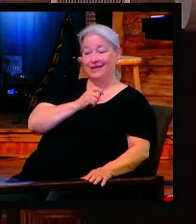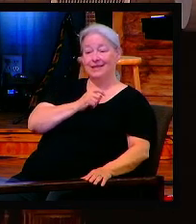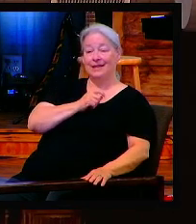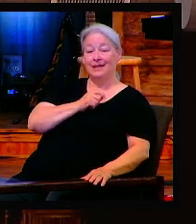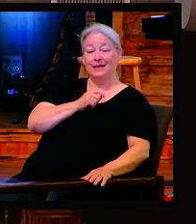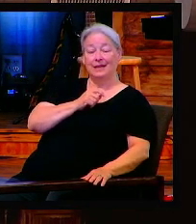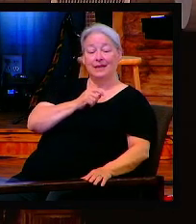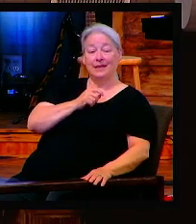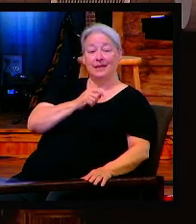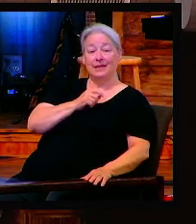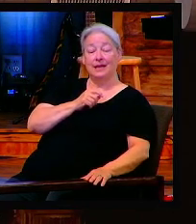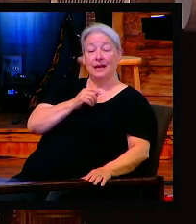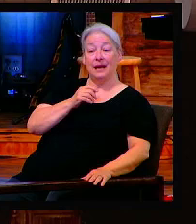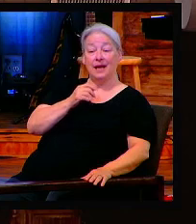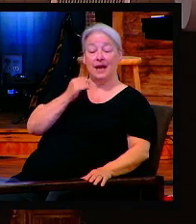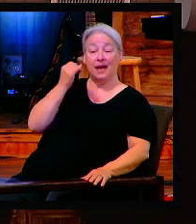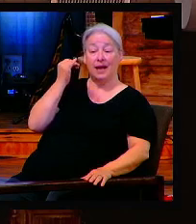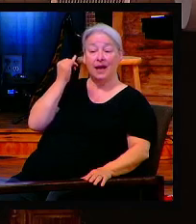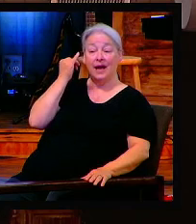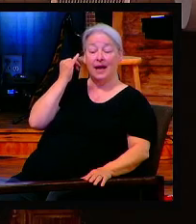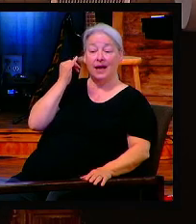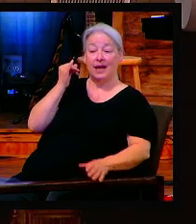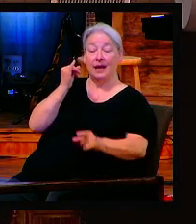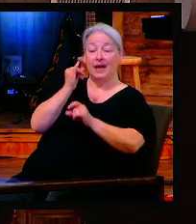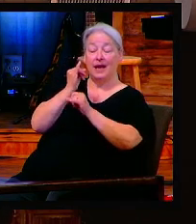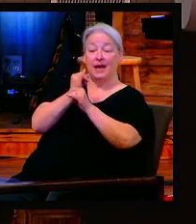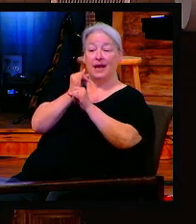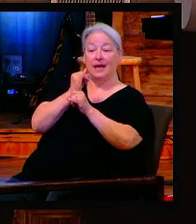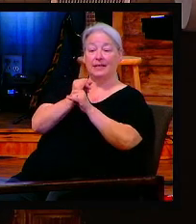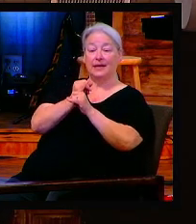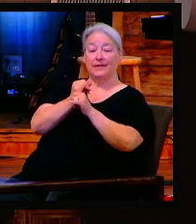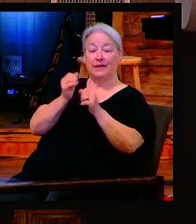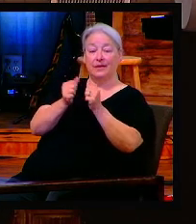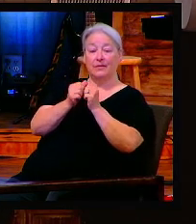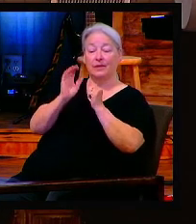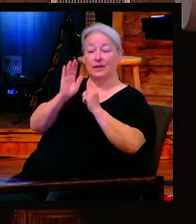what it identifies with your hand? Vain patterns.